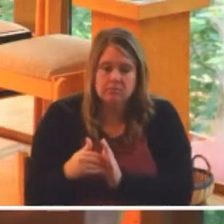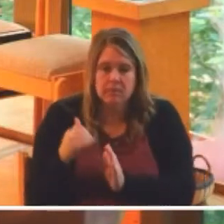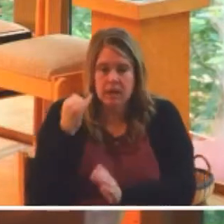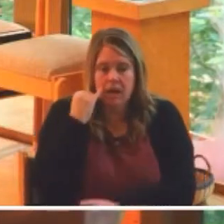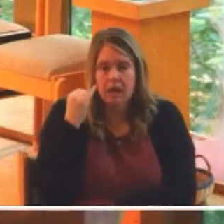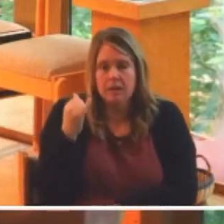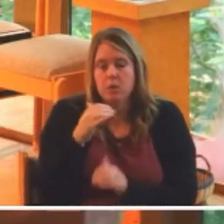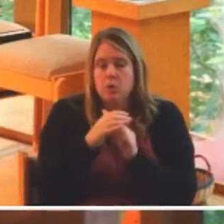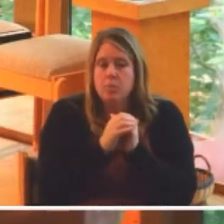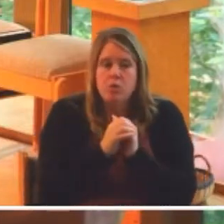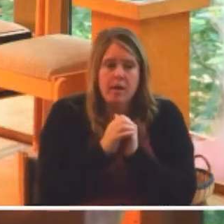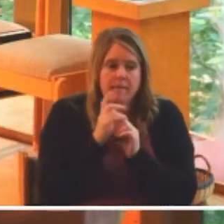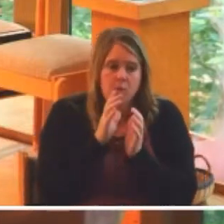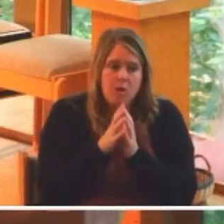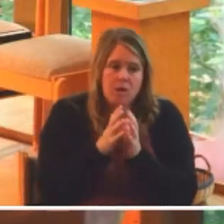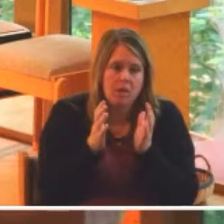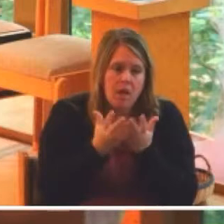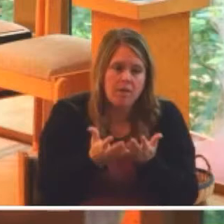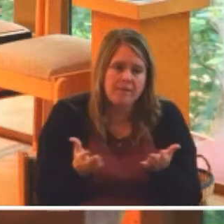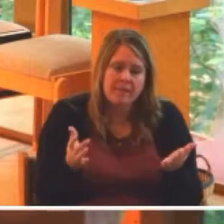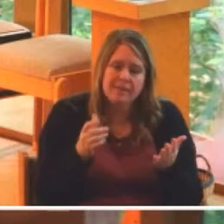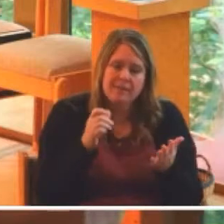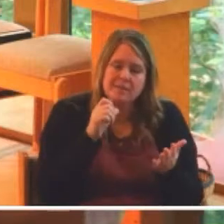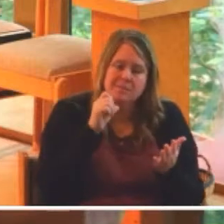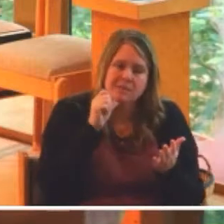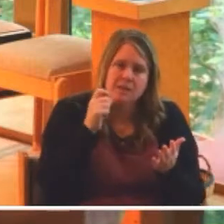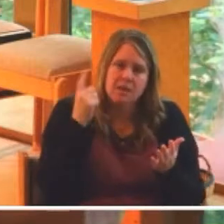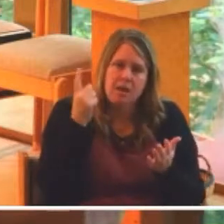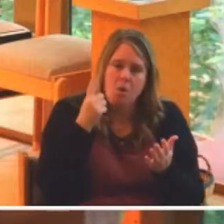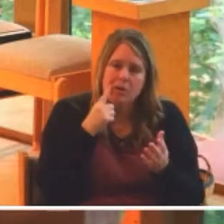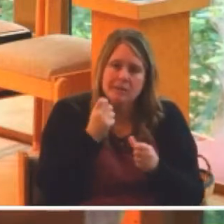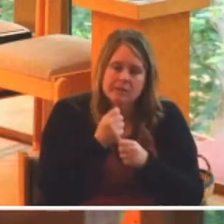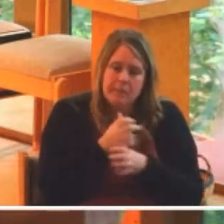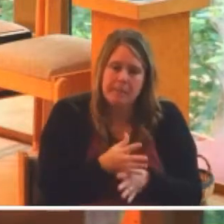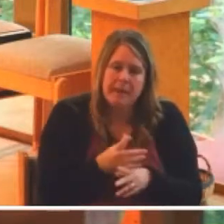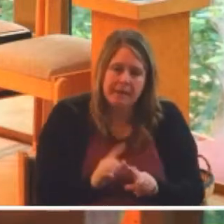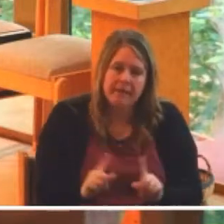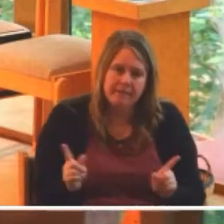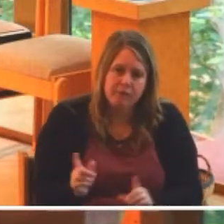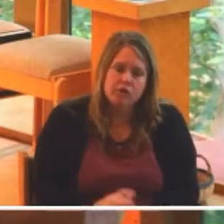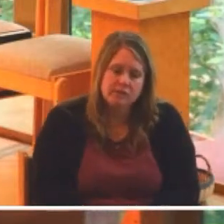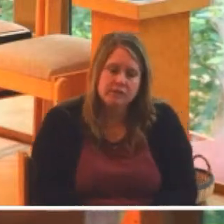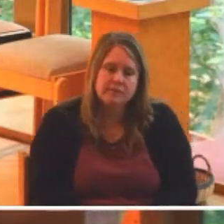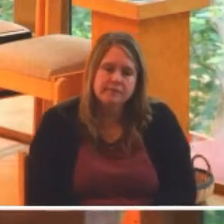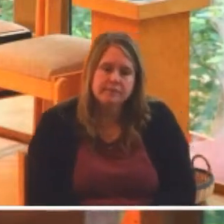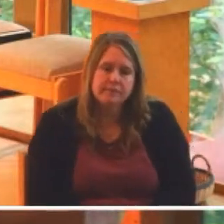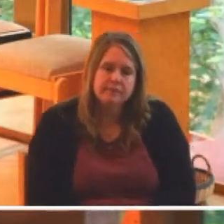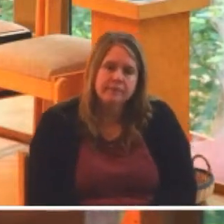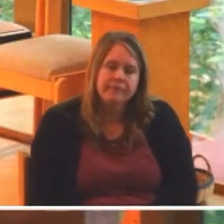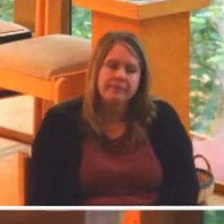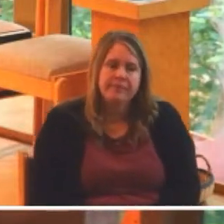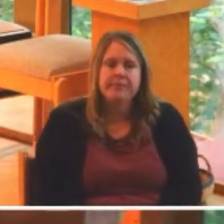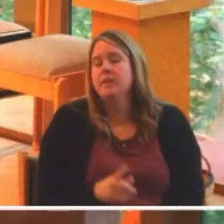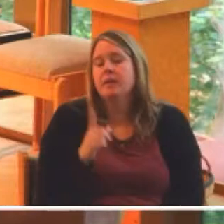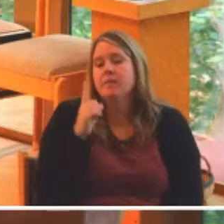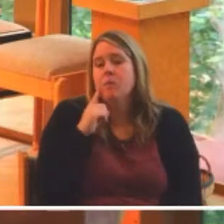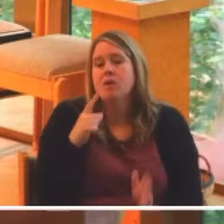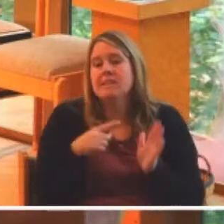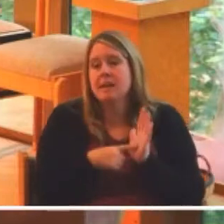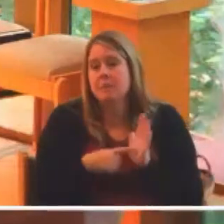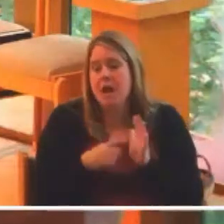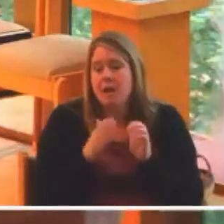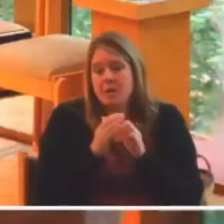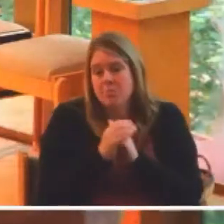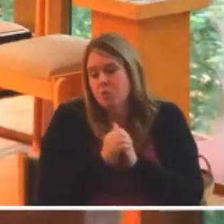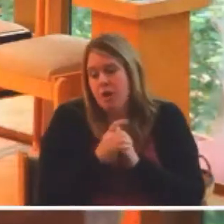but it doesn't always seem to make a tangible difference. For example, I can pray for the poor mother dying from a disease